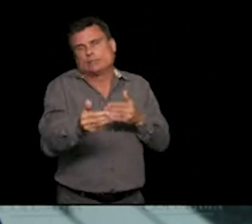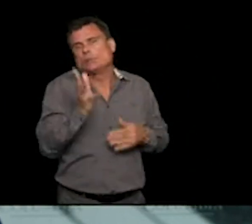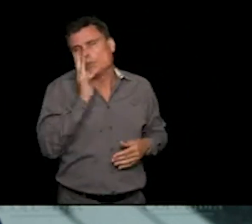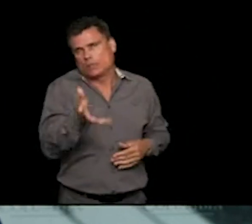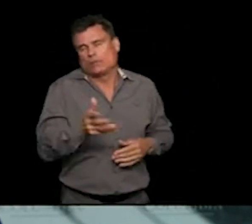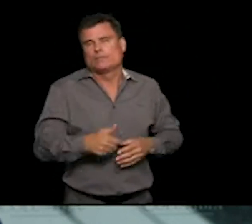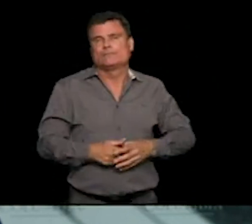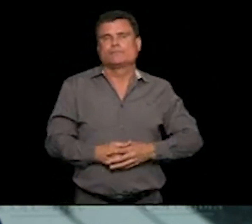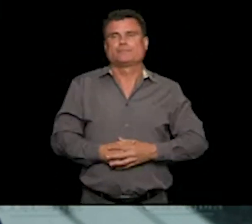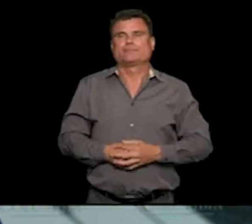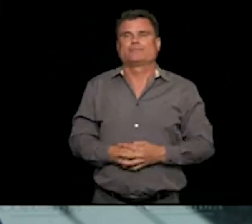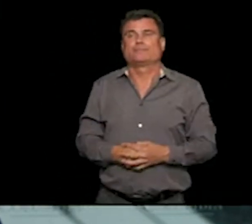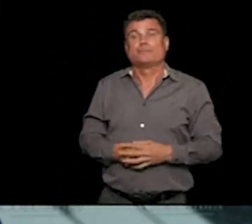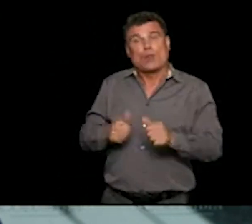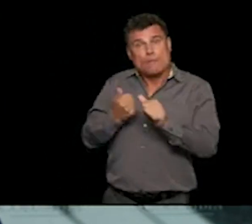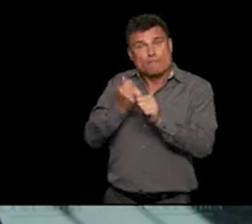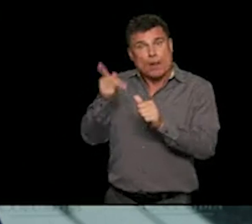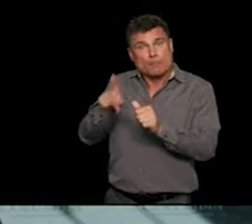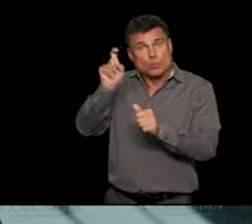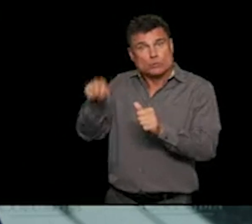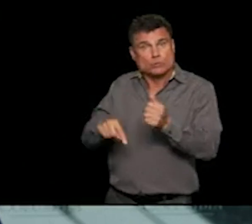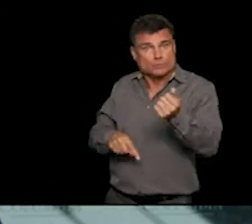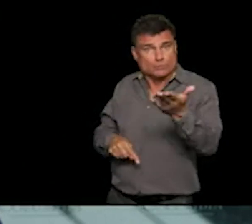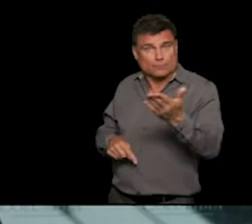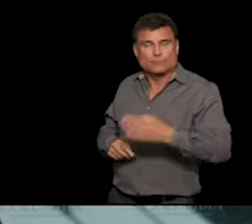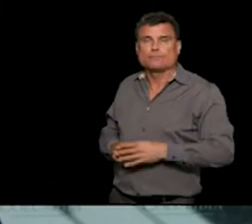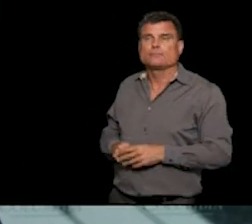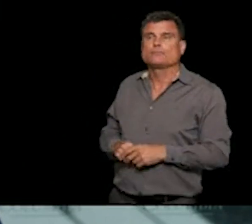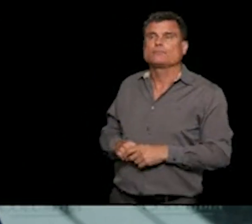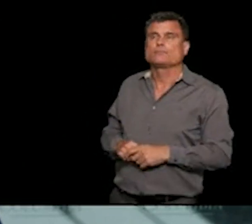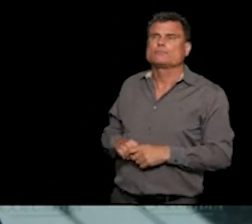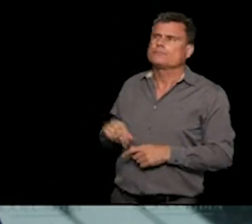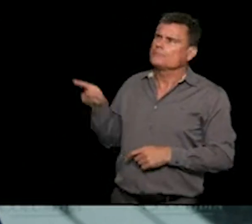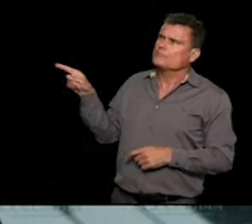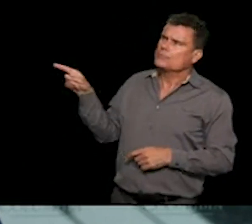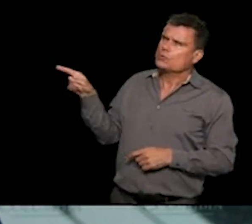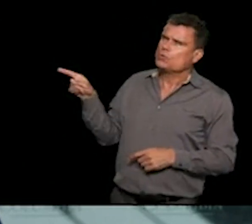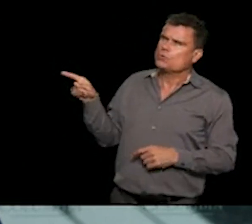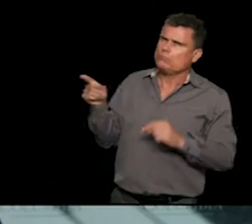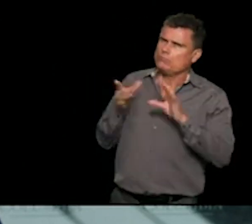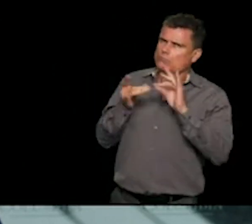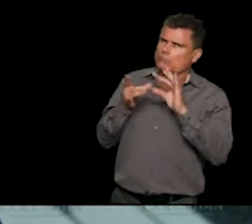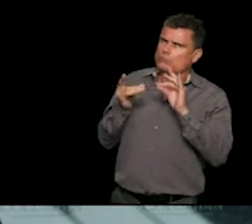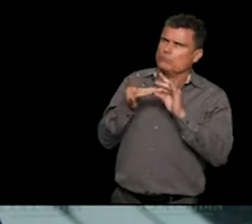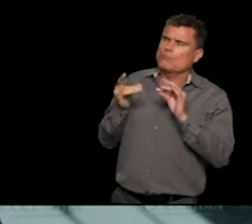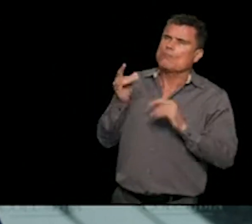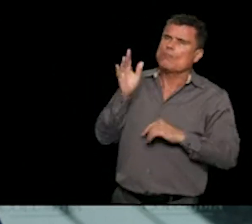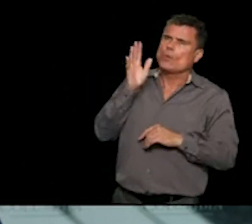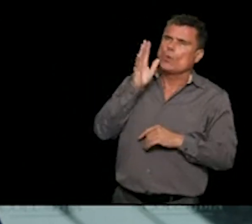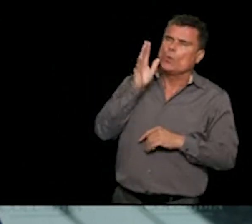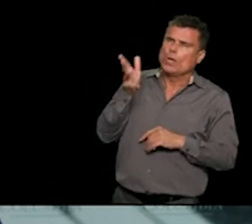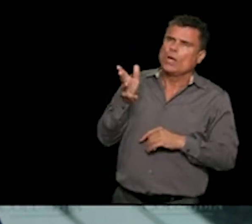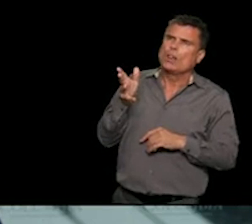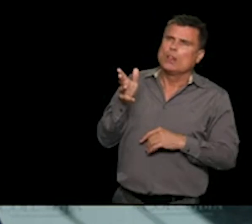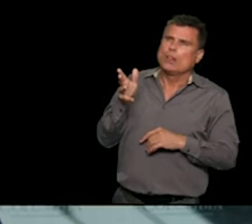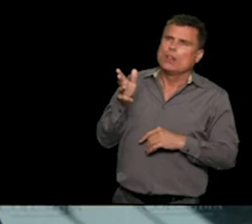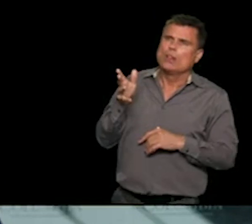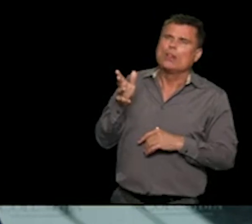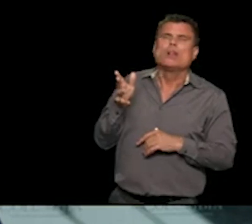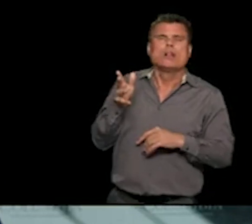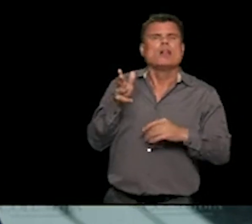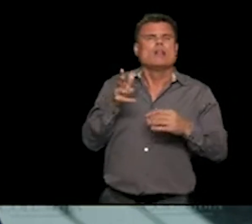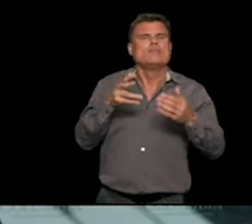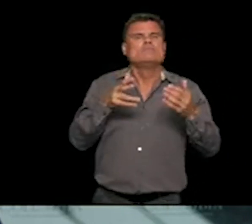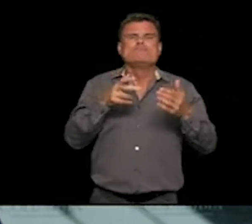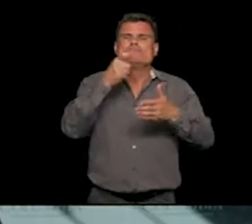Yes, thank you very much. And one thing I was wondering about, you mentioned also there's going to be a fine for those who